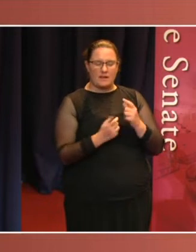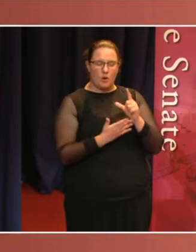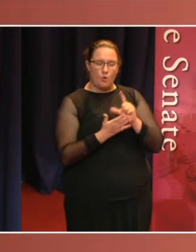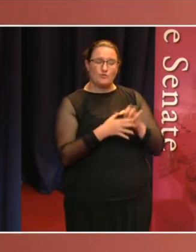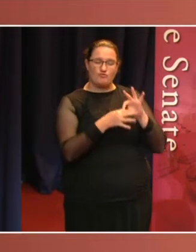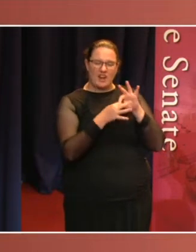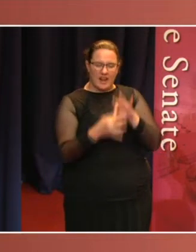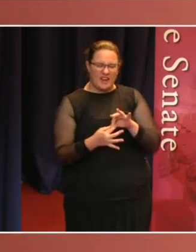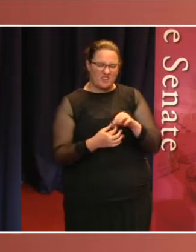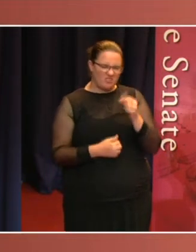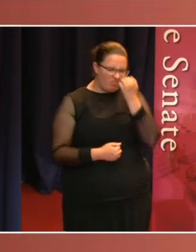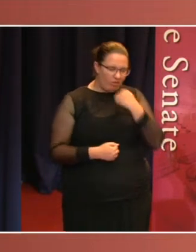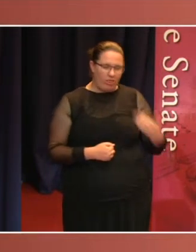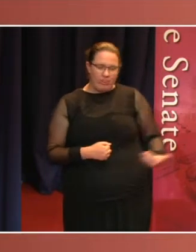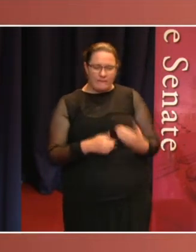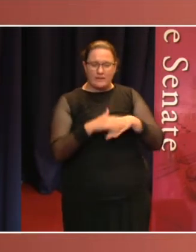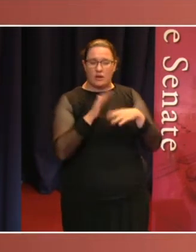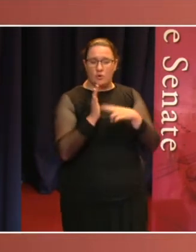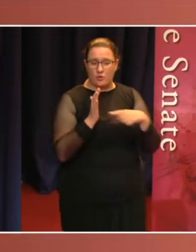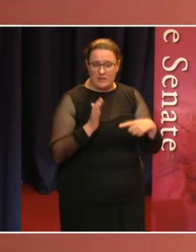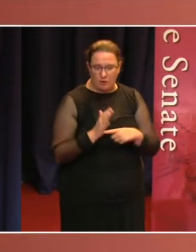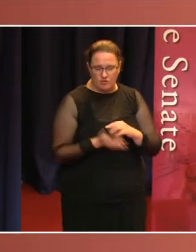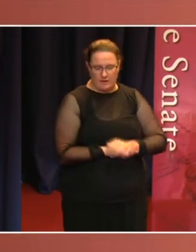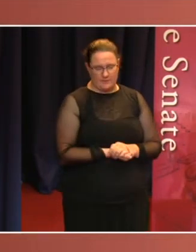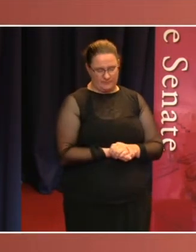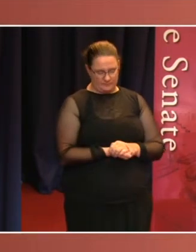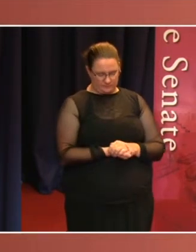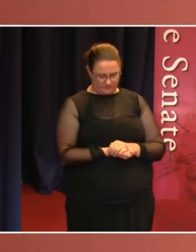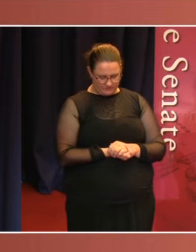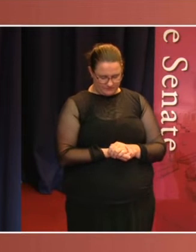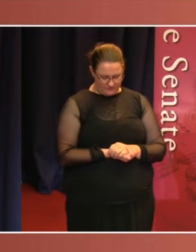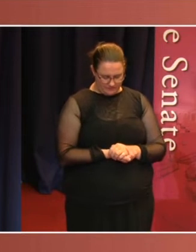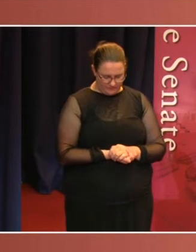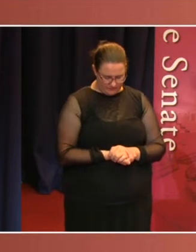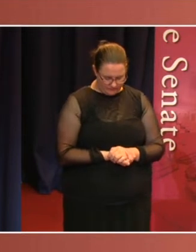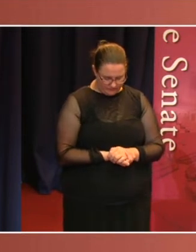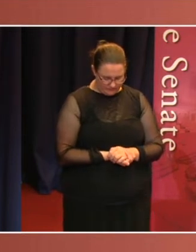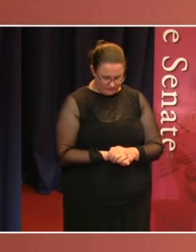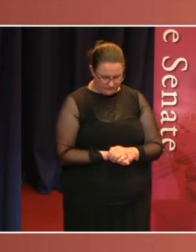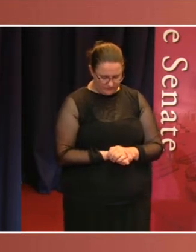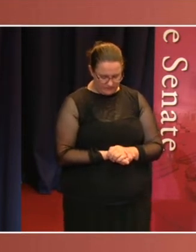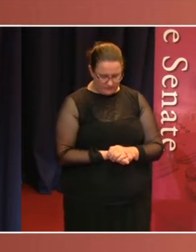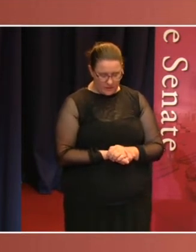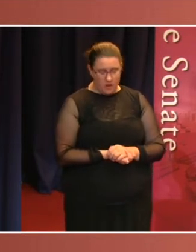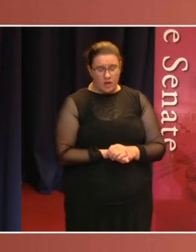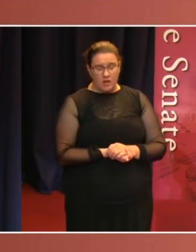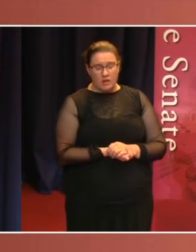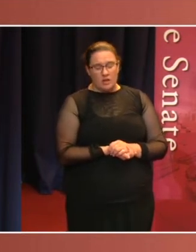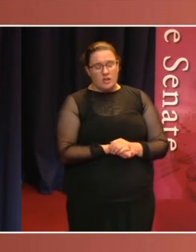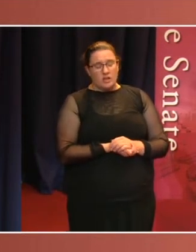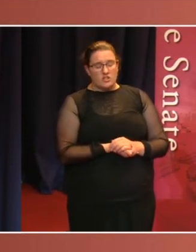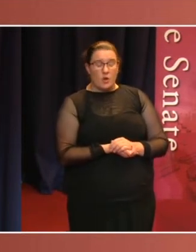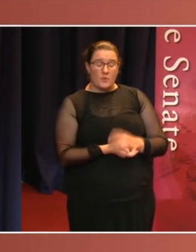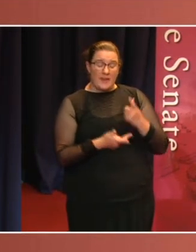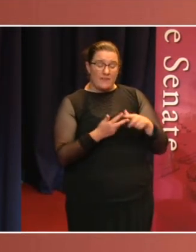theft in the Northern Territory. But examples of the Senate's forward thinking can be found much earlier than this. In